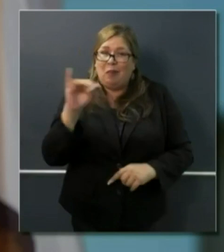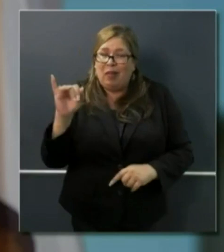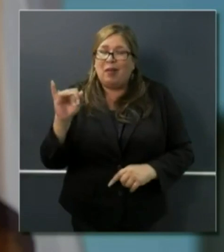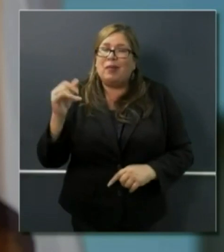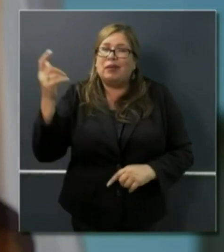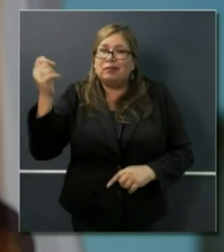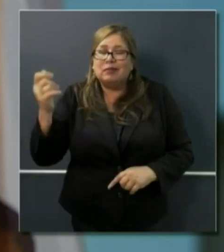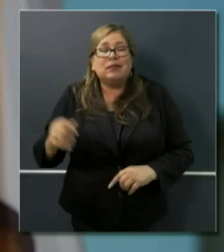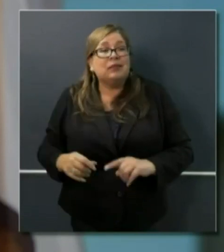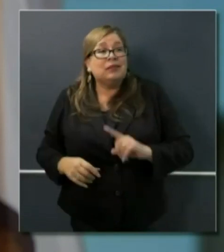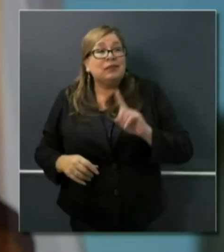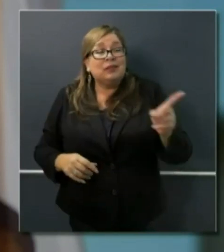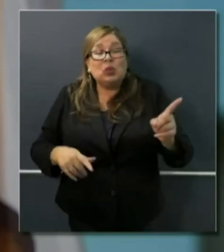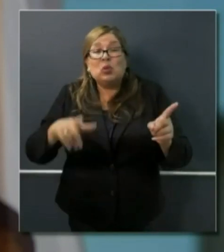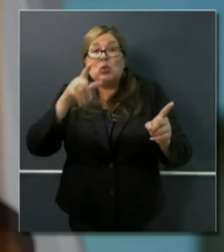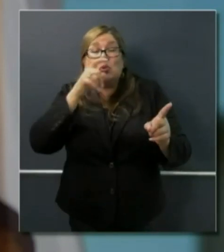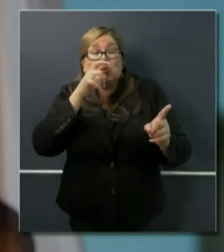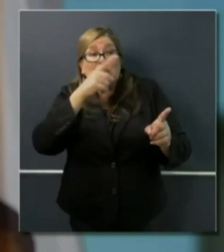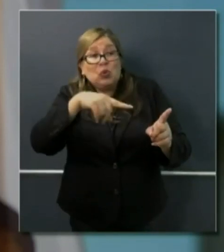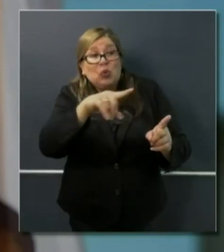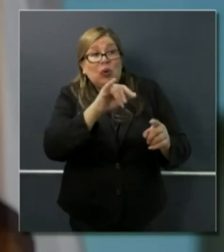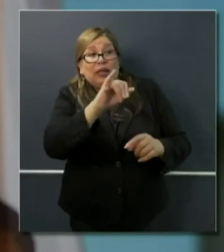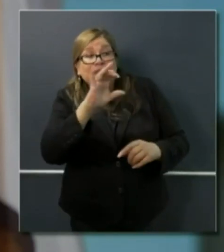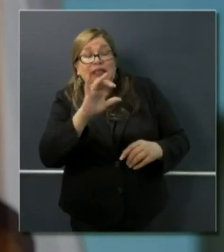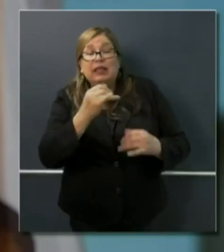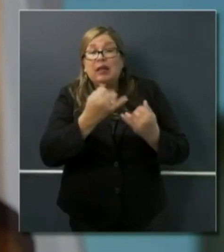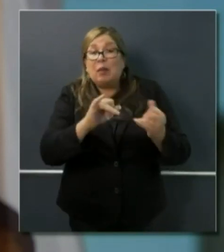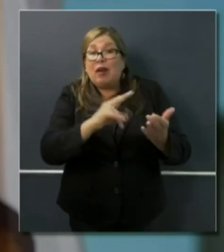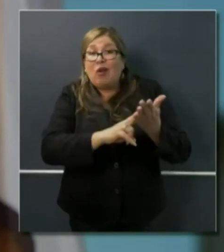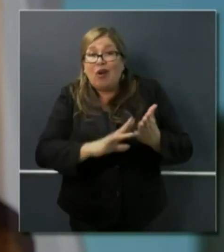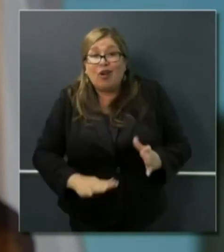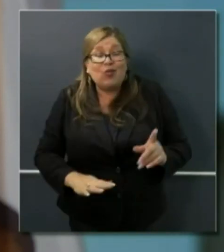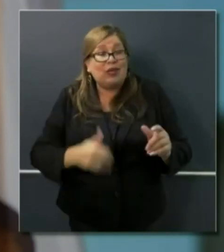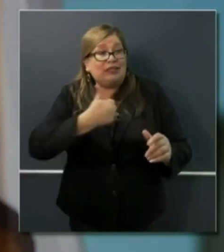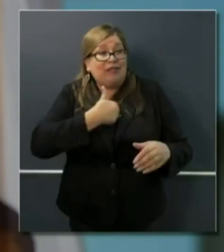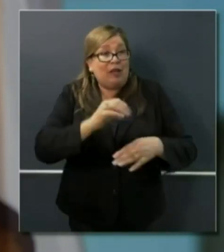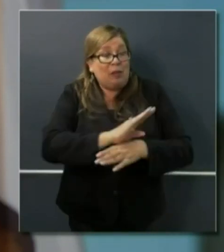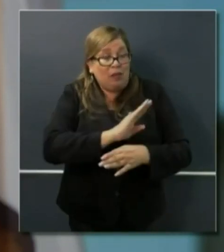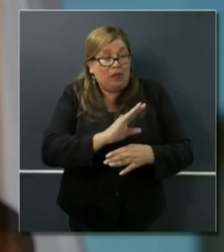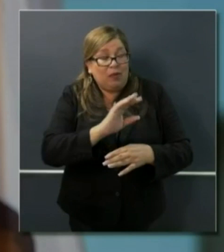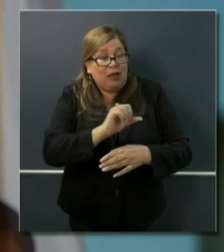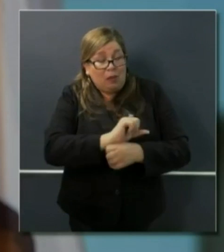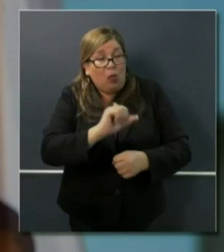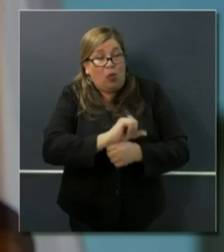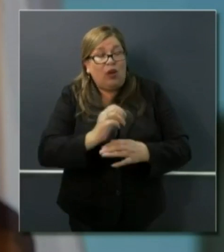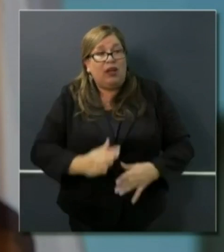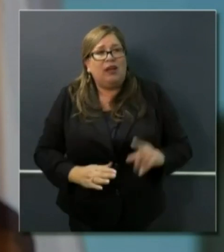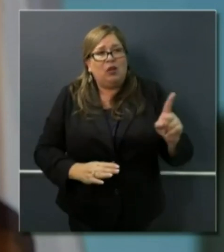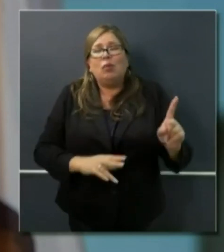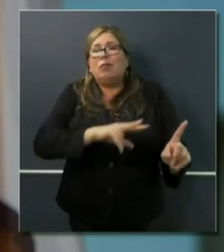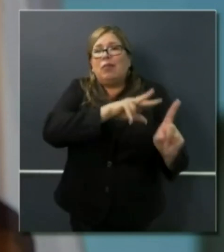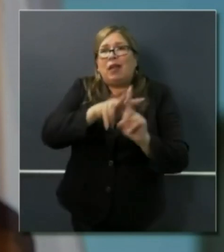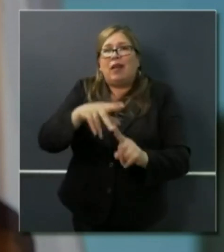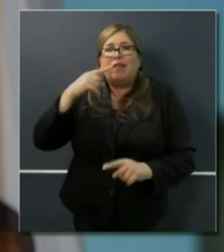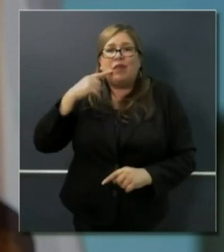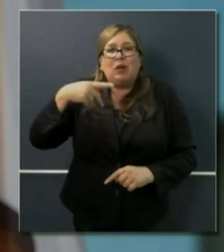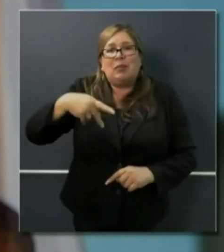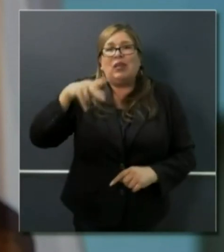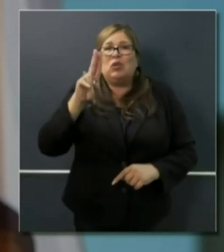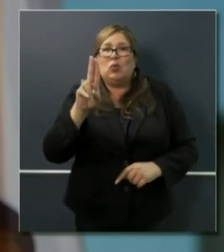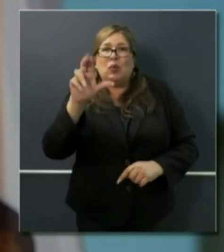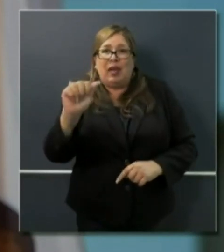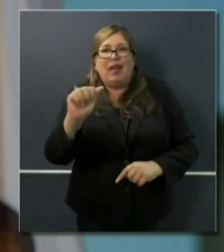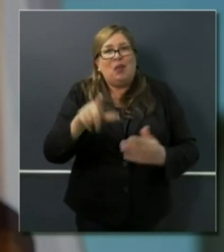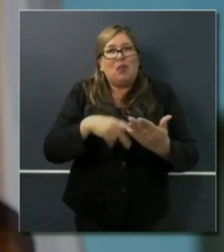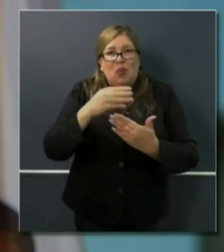self-employed individual contractors know of the availability now of our PUA program, and let folks know that that